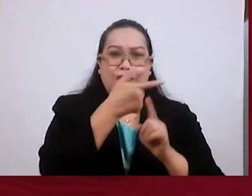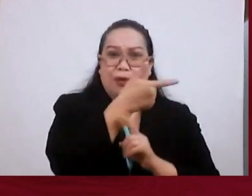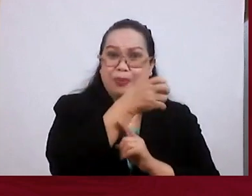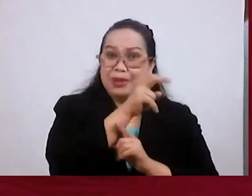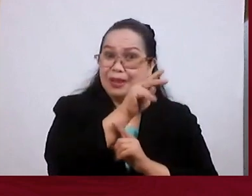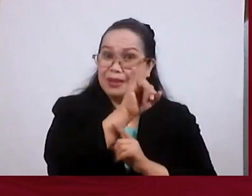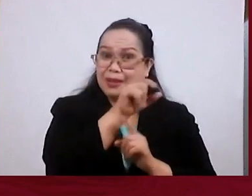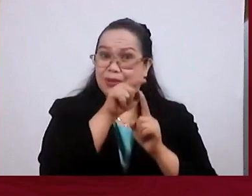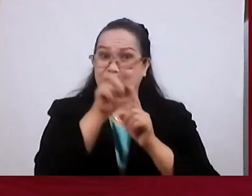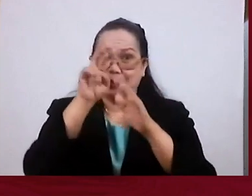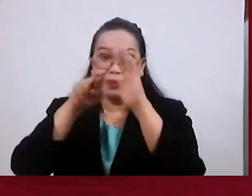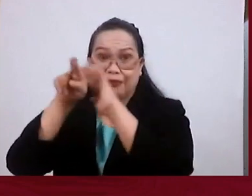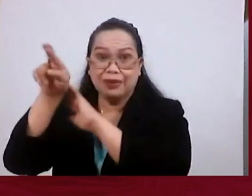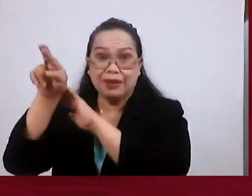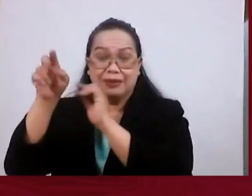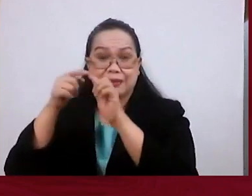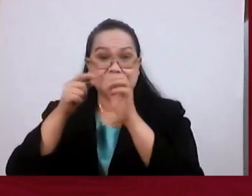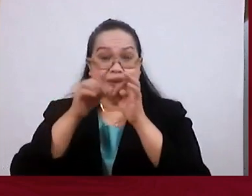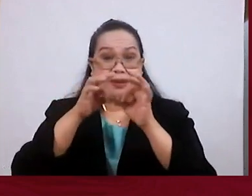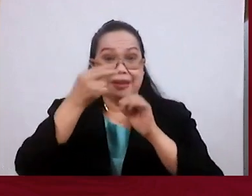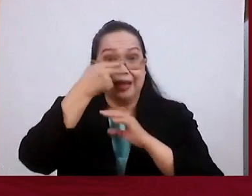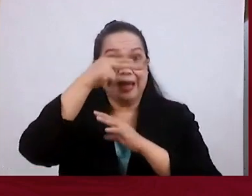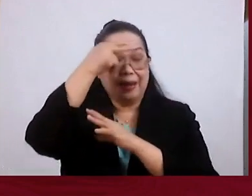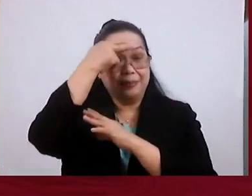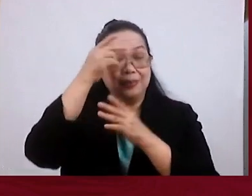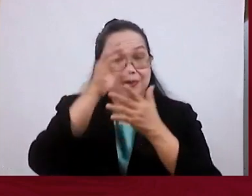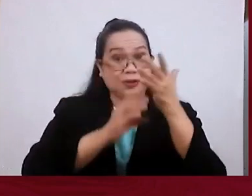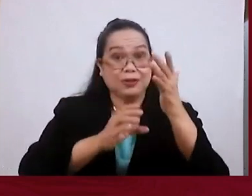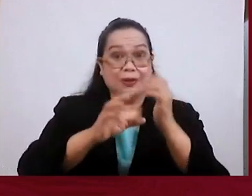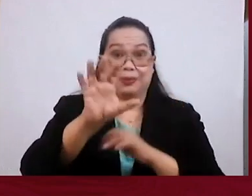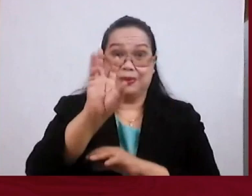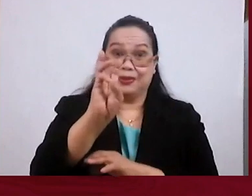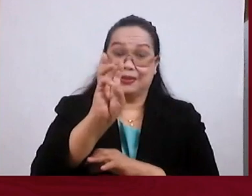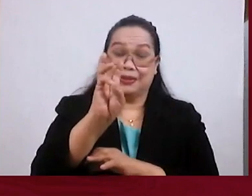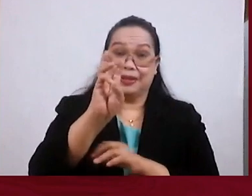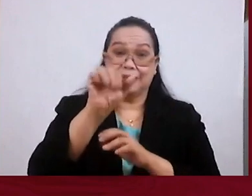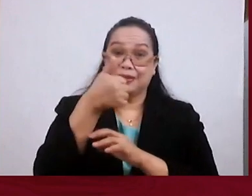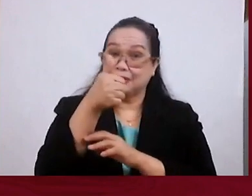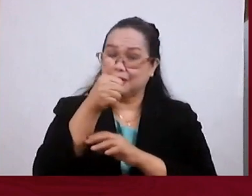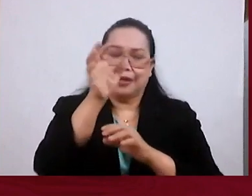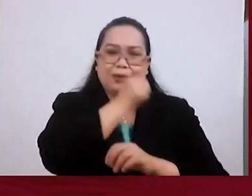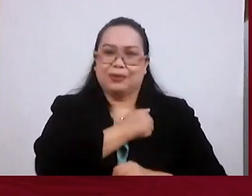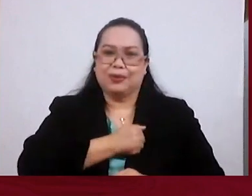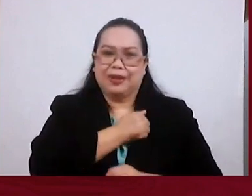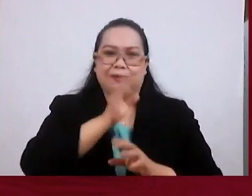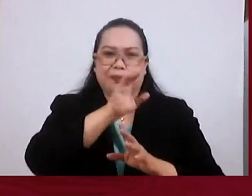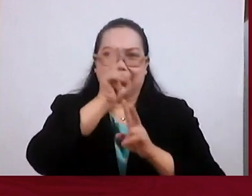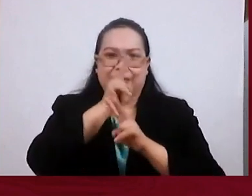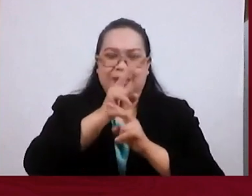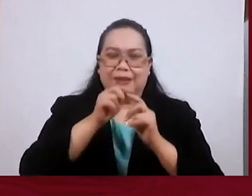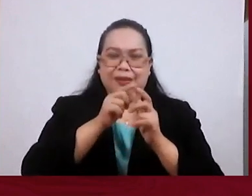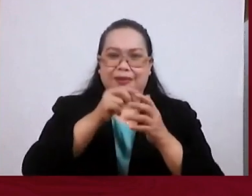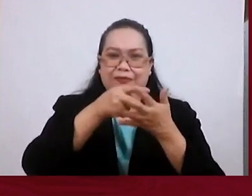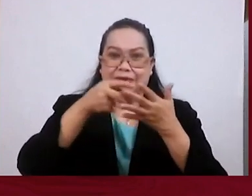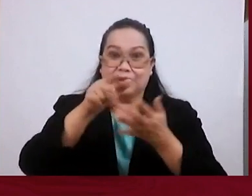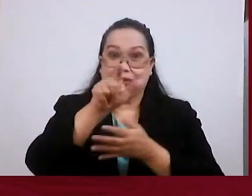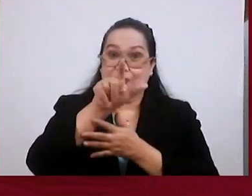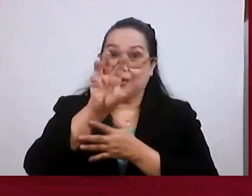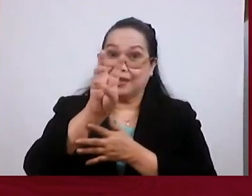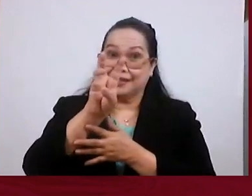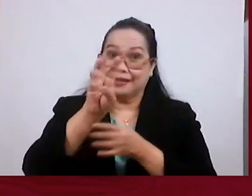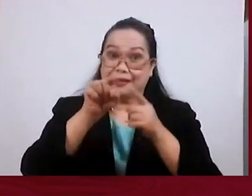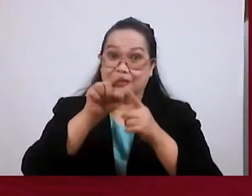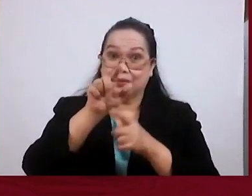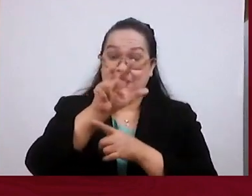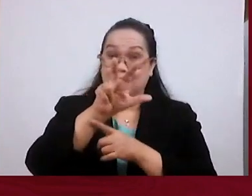what we've just read together, in Hebrews chapter 6, chapter 10, I'm sorry, especially verses 26 to 31,